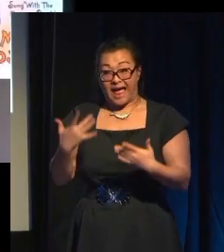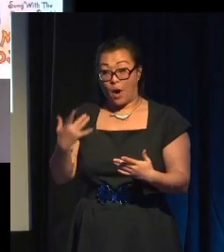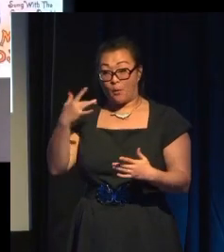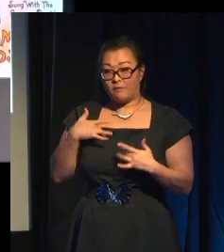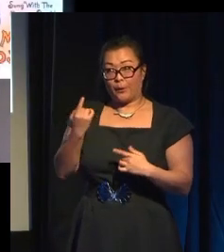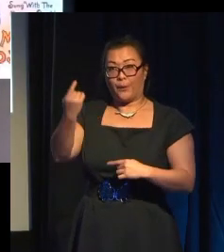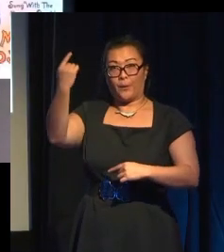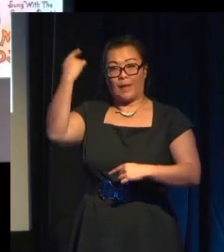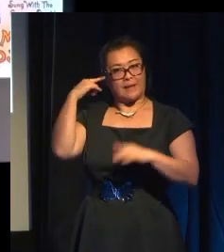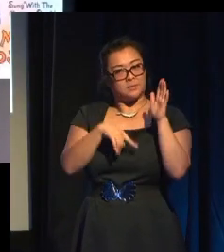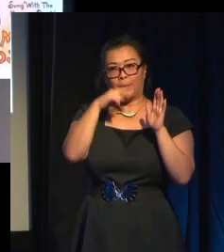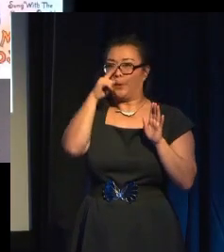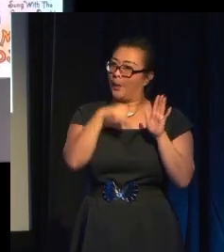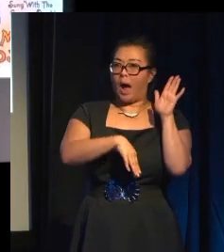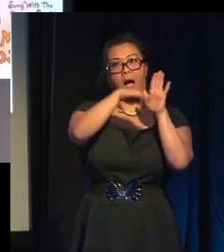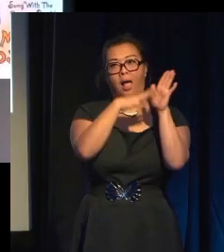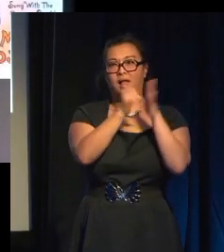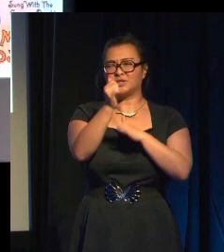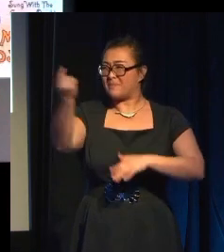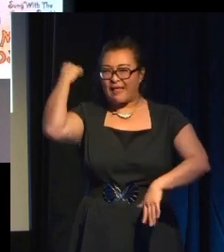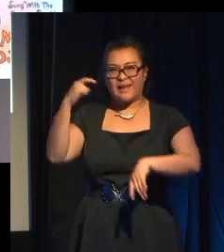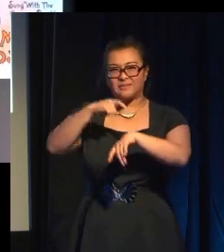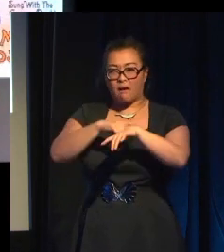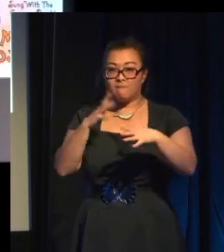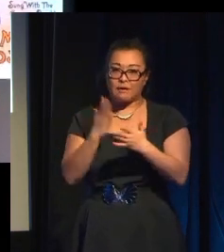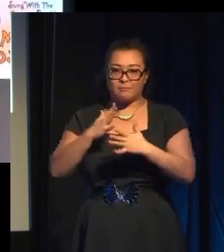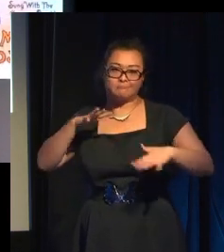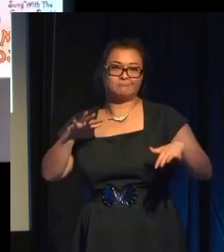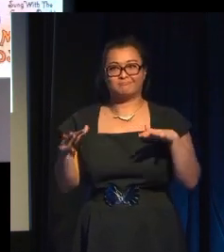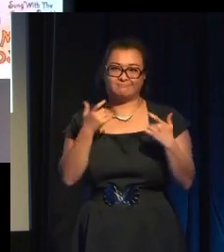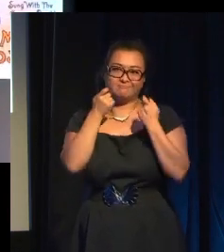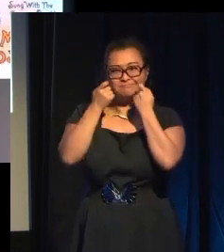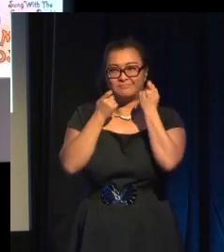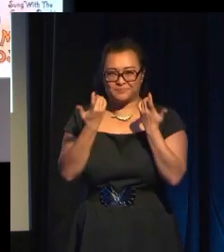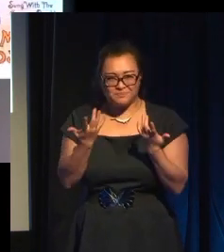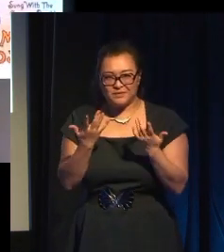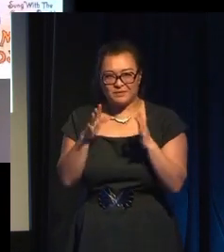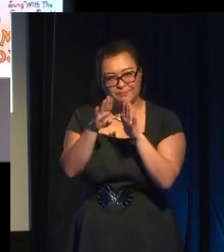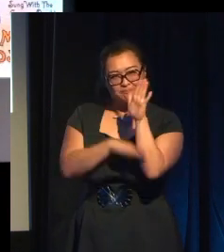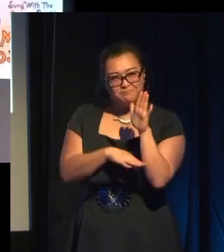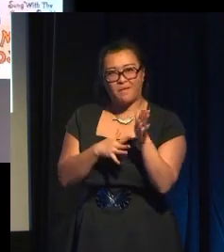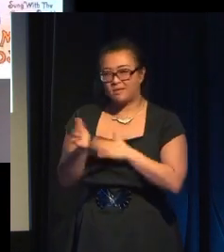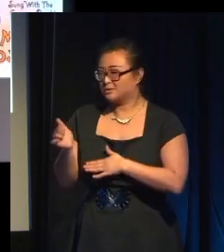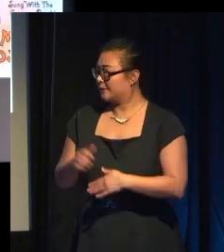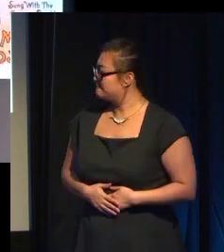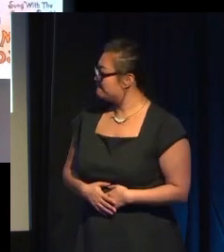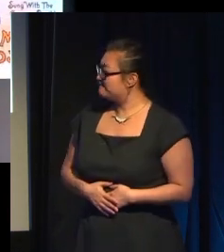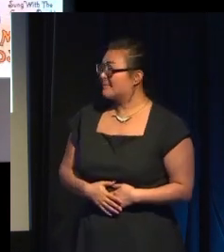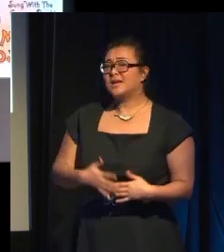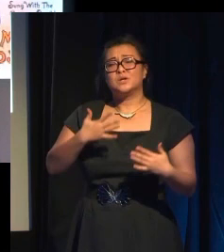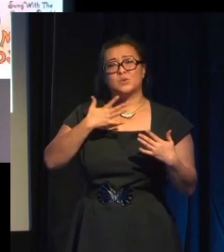So... I guess I want to sum up by saying a few bold statements about comedy.